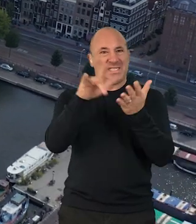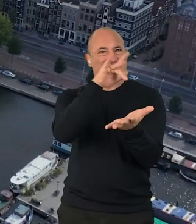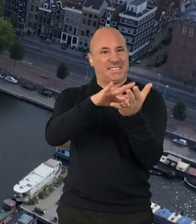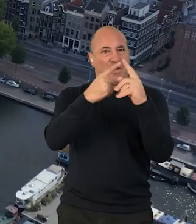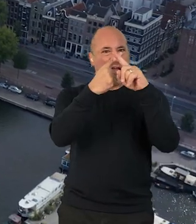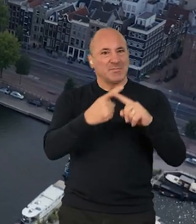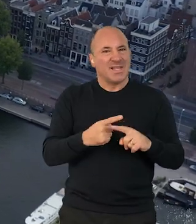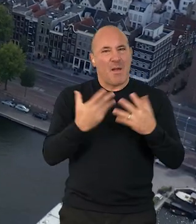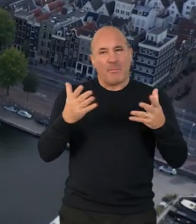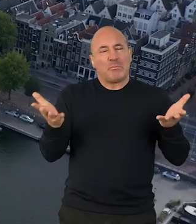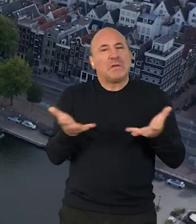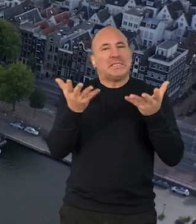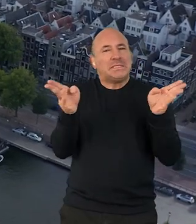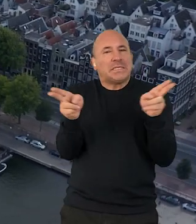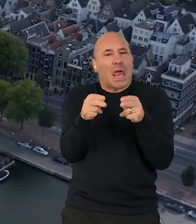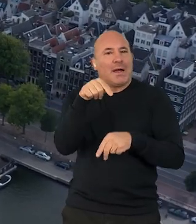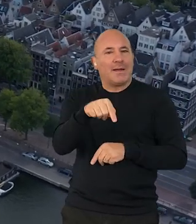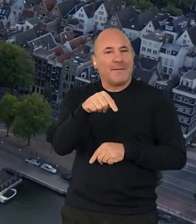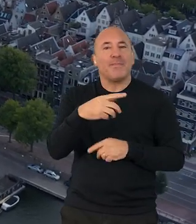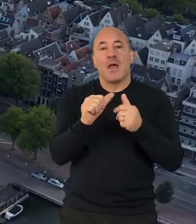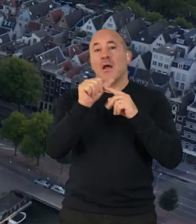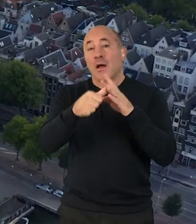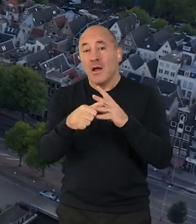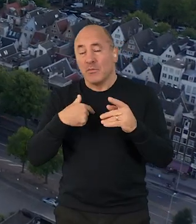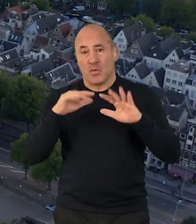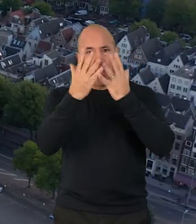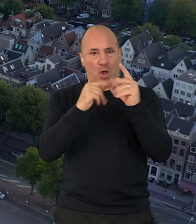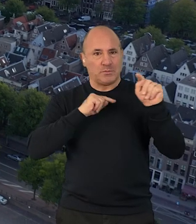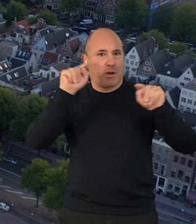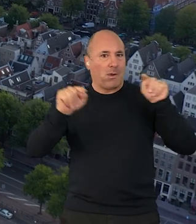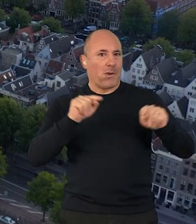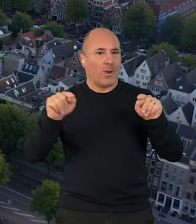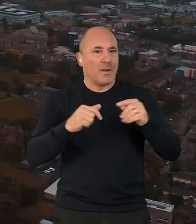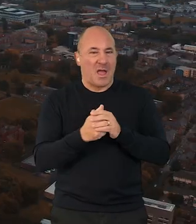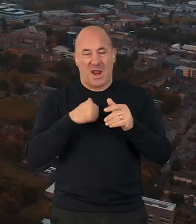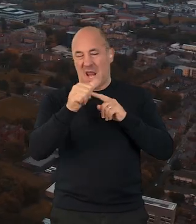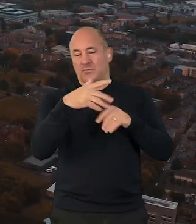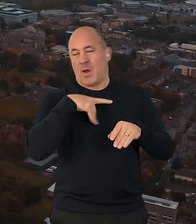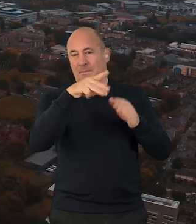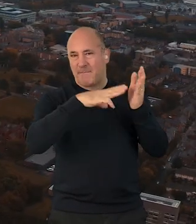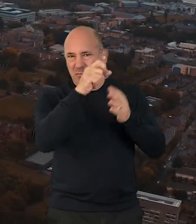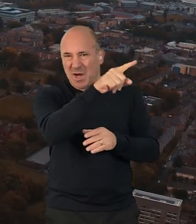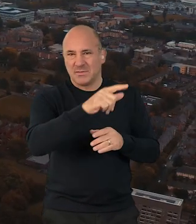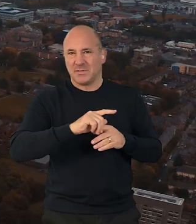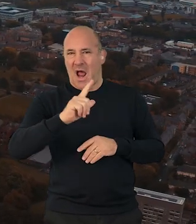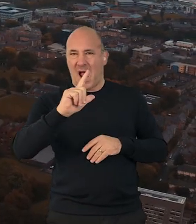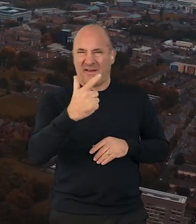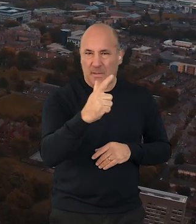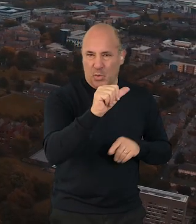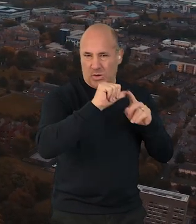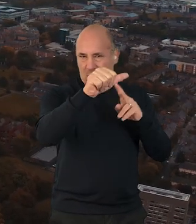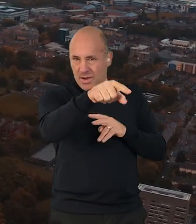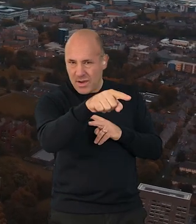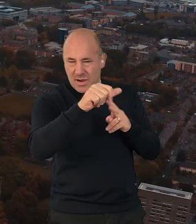At the moment it's a light version and then the idea after that is to take it to cities around the world. We'll be going to Manchester and Liverpool as our next